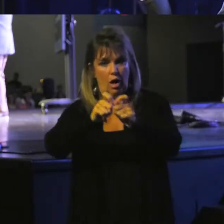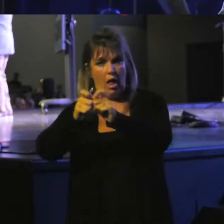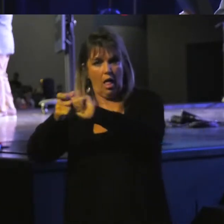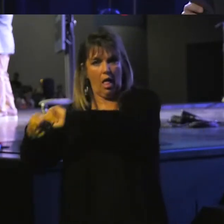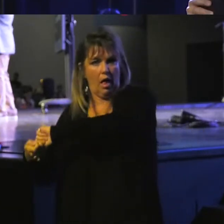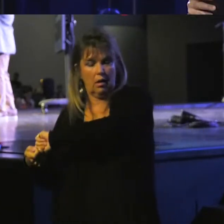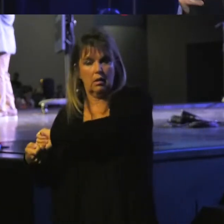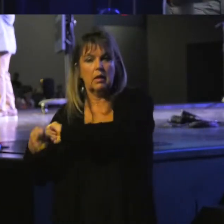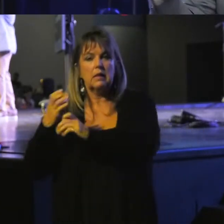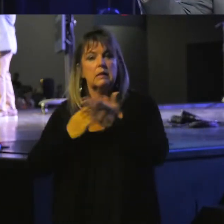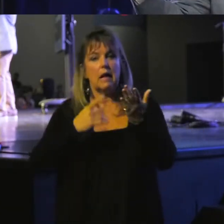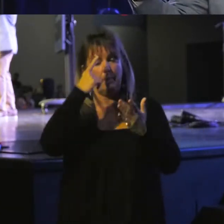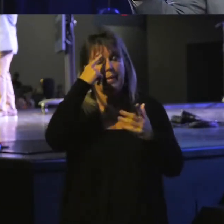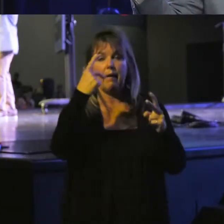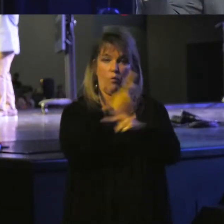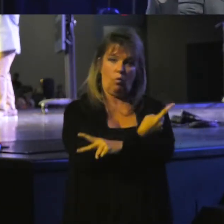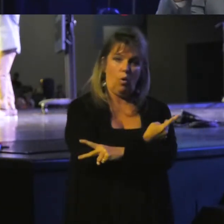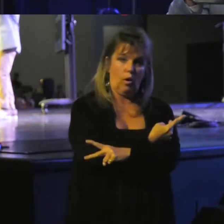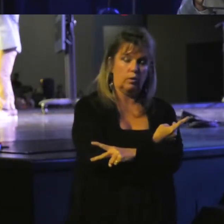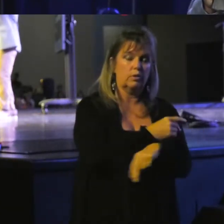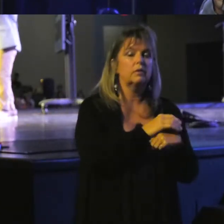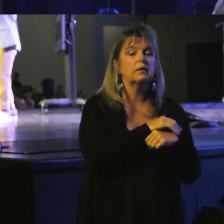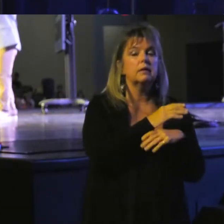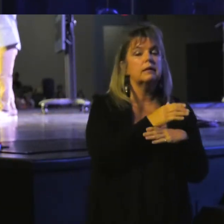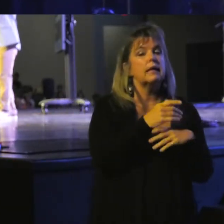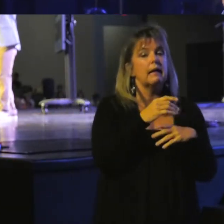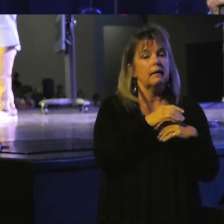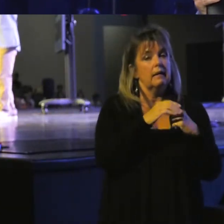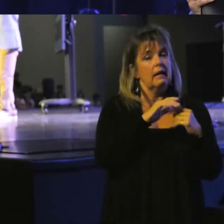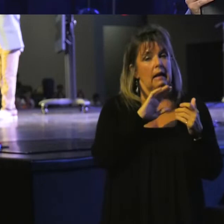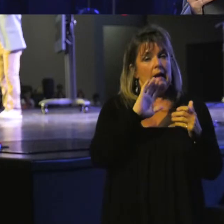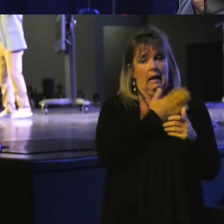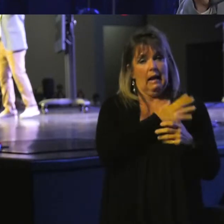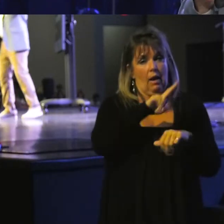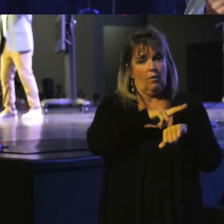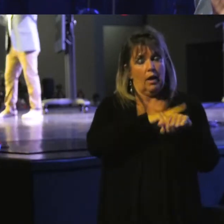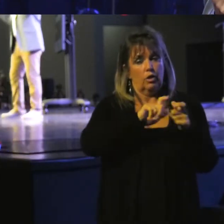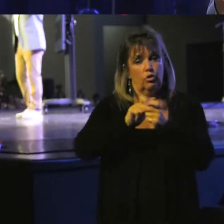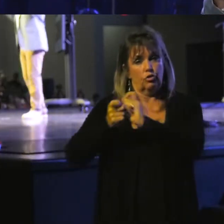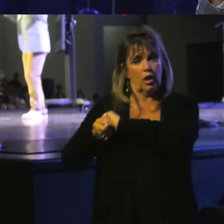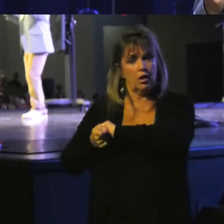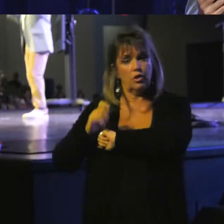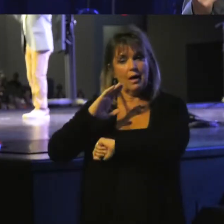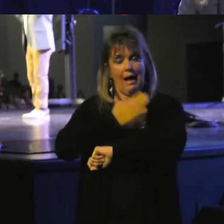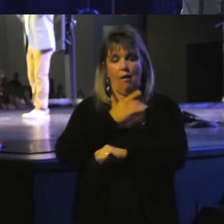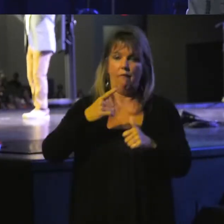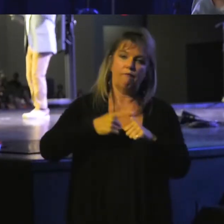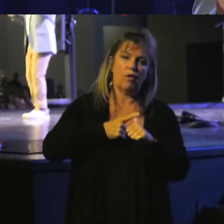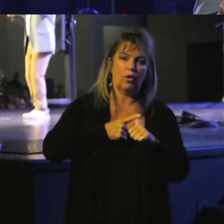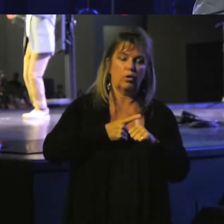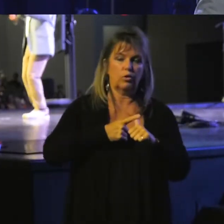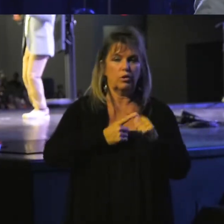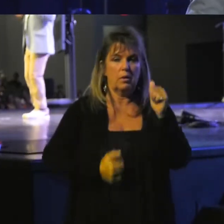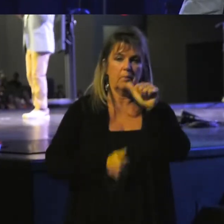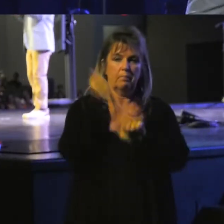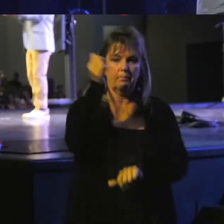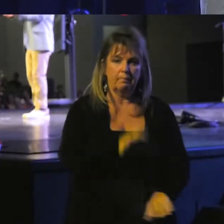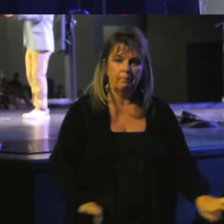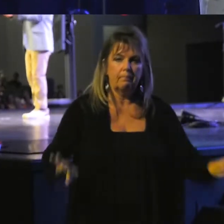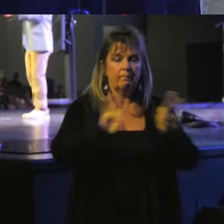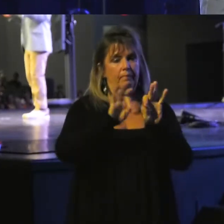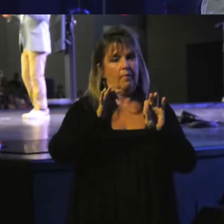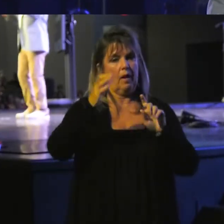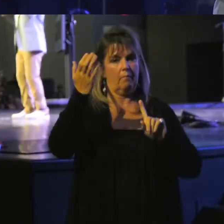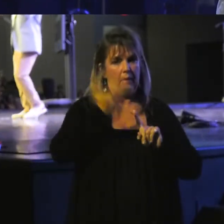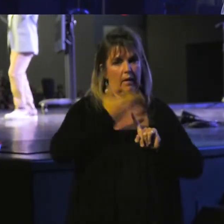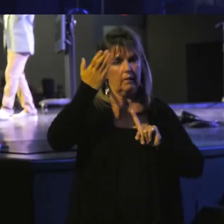some think for the worse. In the midst of our nation changing, our first and foremost conviction